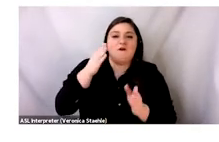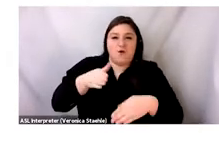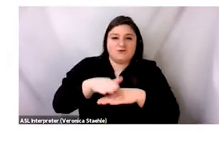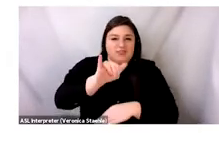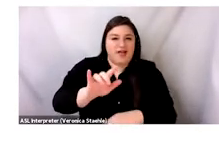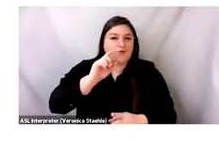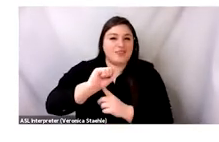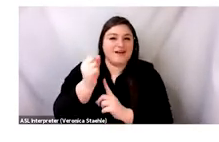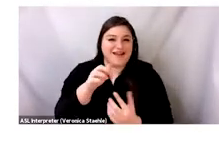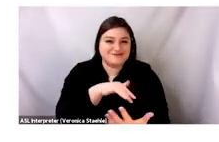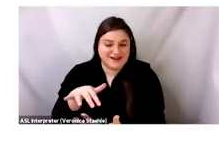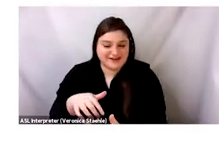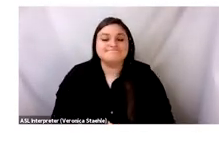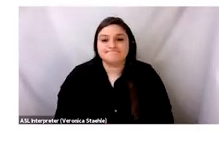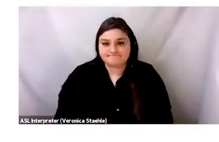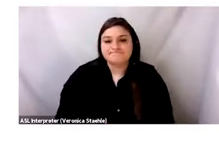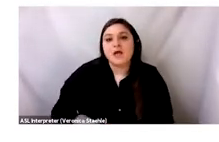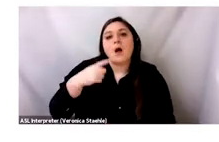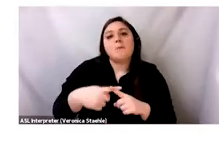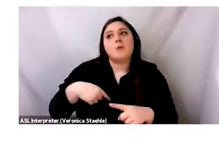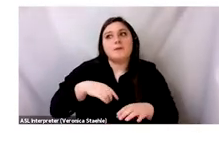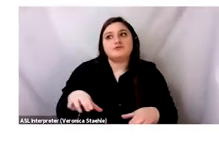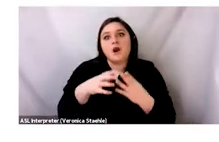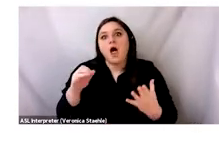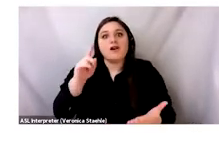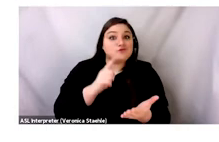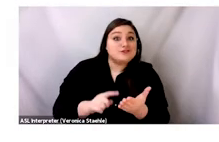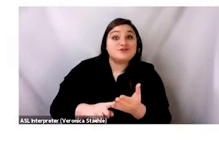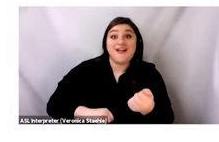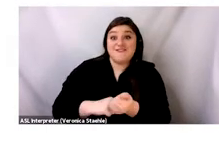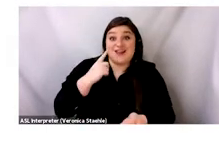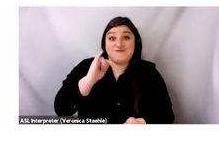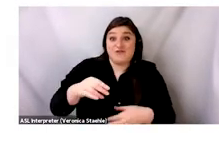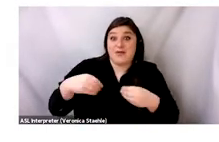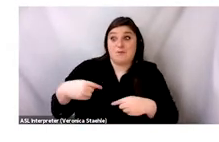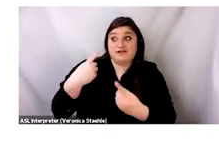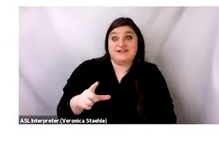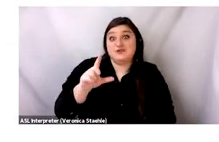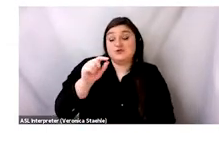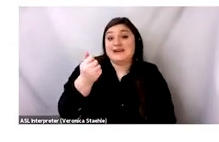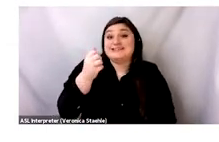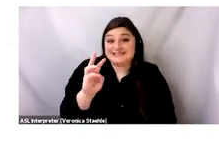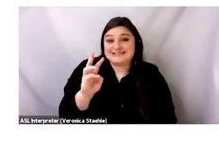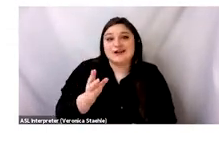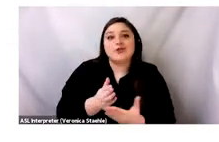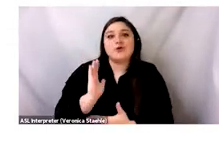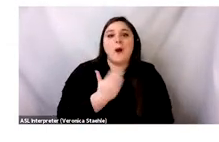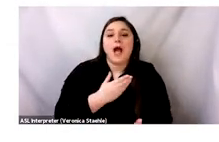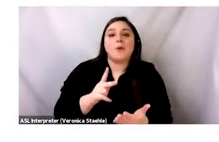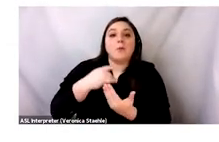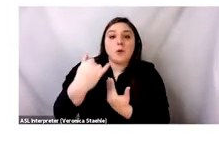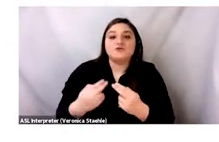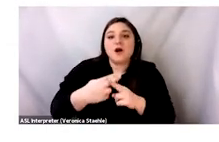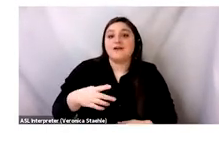And as an organization, we've been focused on researching and advocating for the Continental community since 2016 through our project